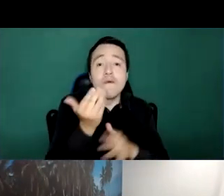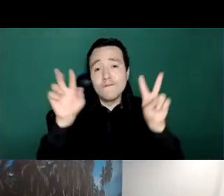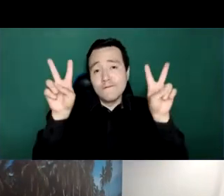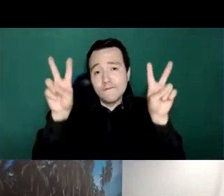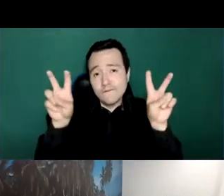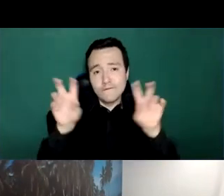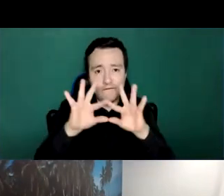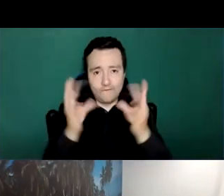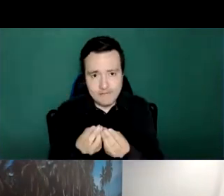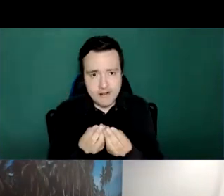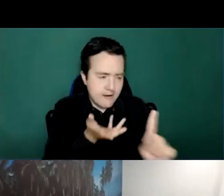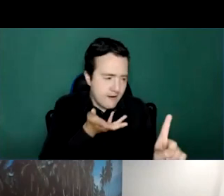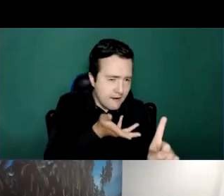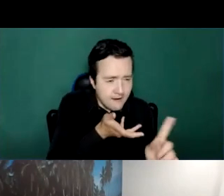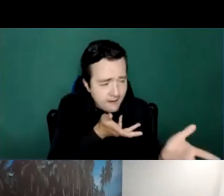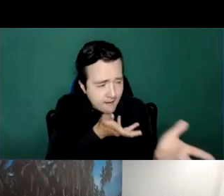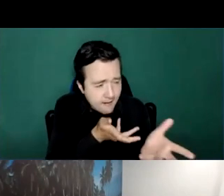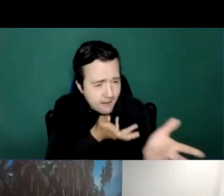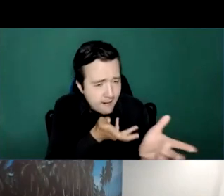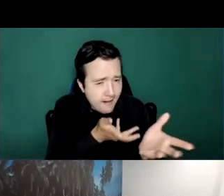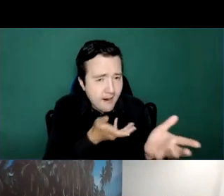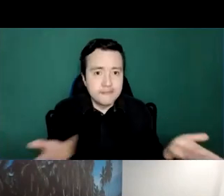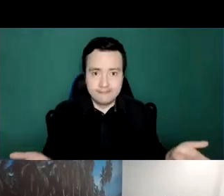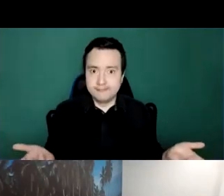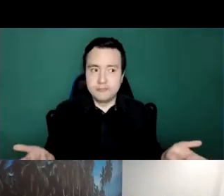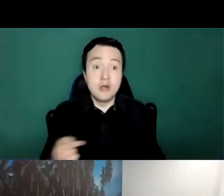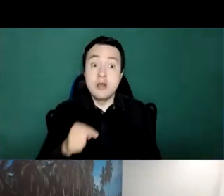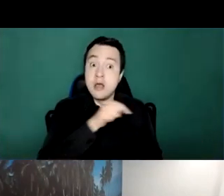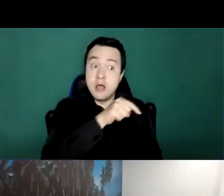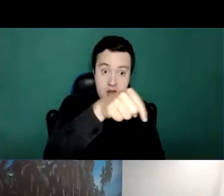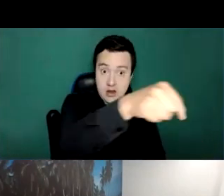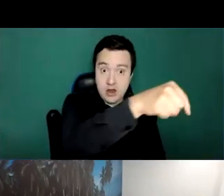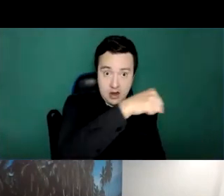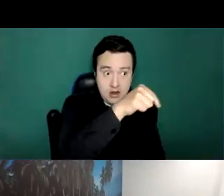to not only health care workers but the first line workers